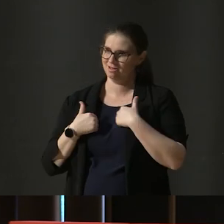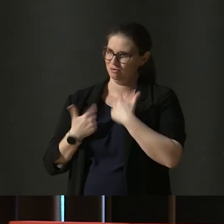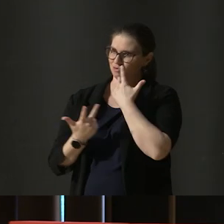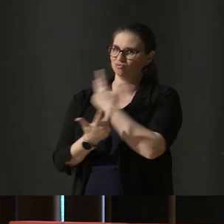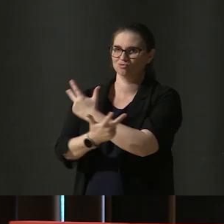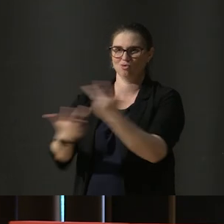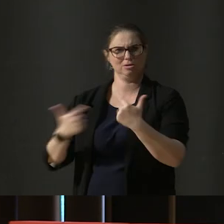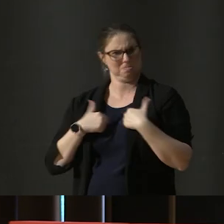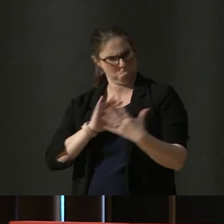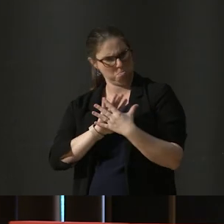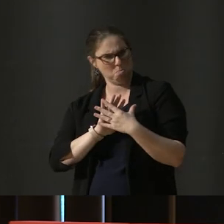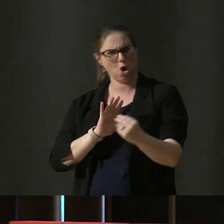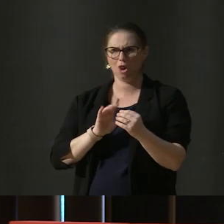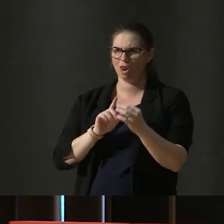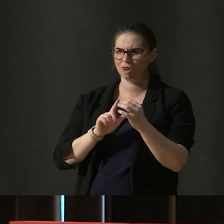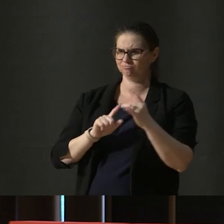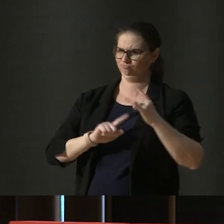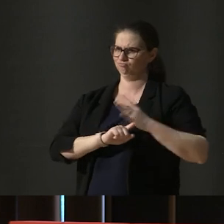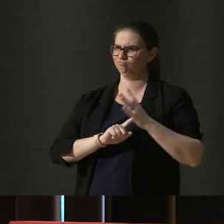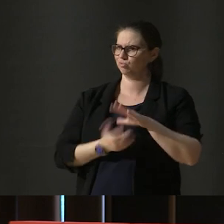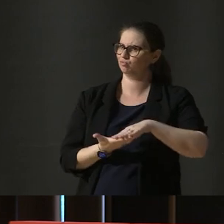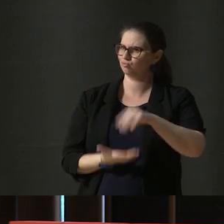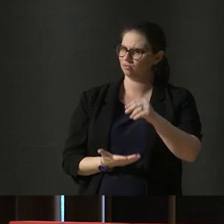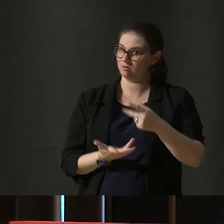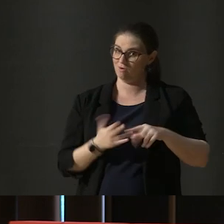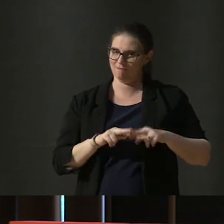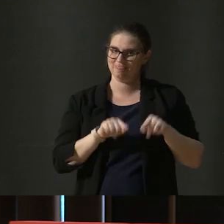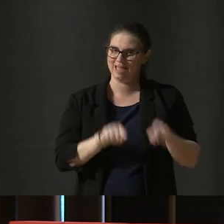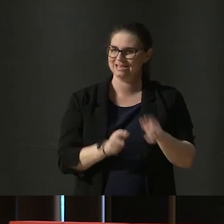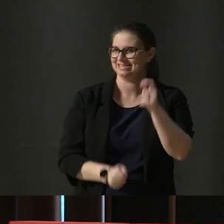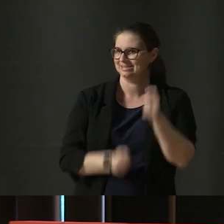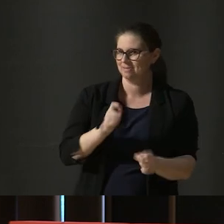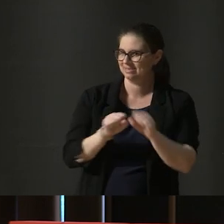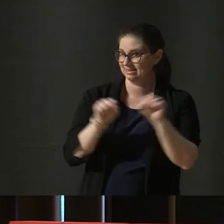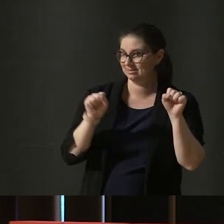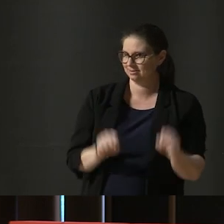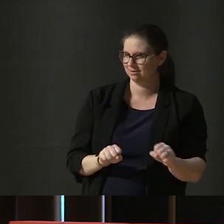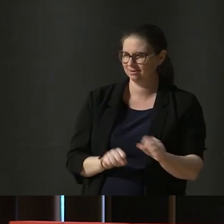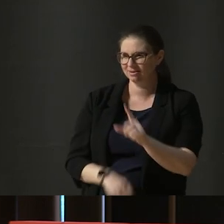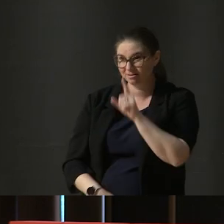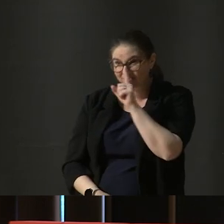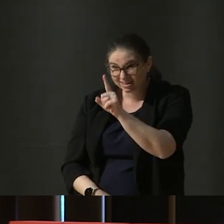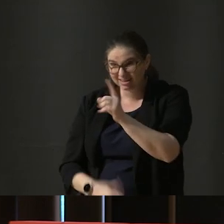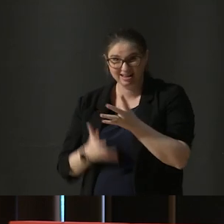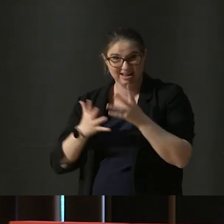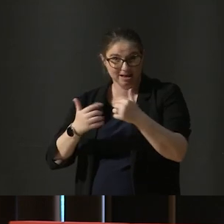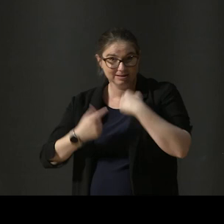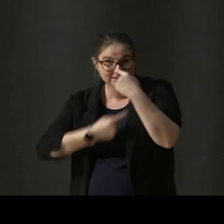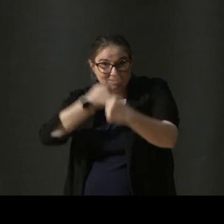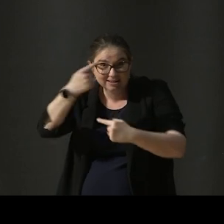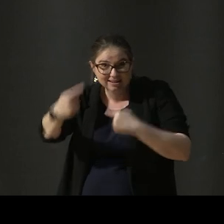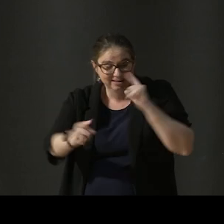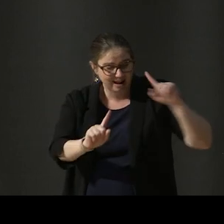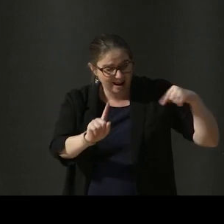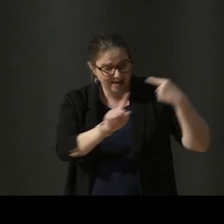the system. A story of success. But let me describe to you those exam-focused years of learning in just one word.